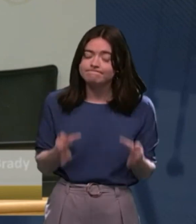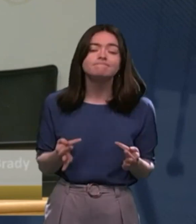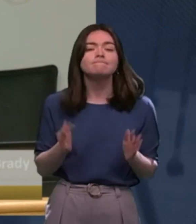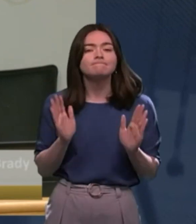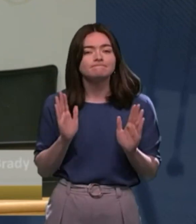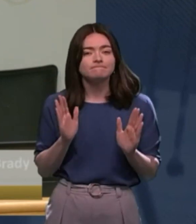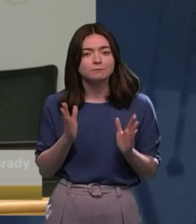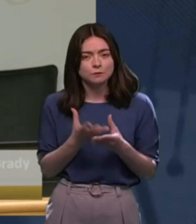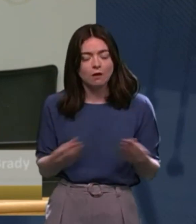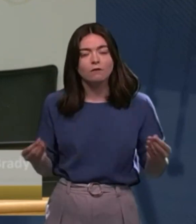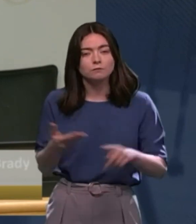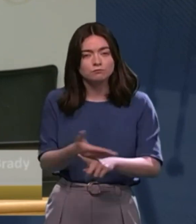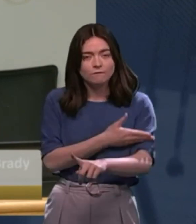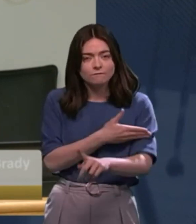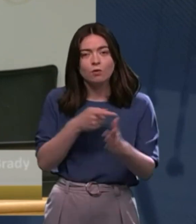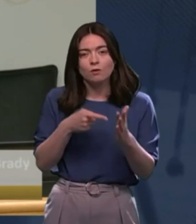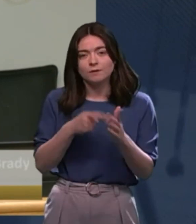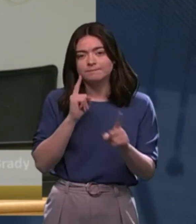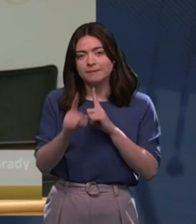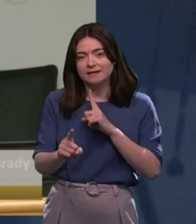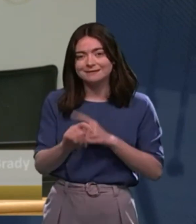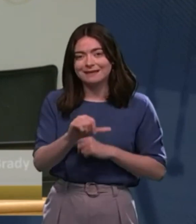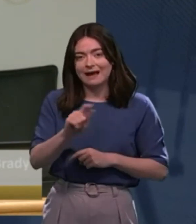is being pushed through at a very fast pace.